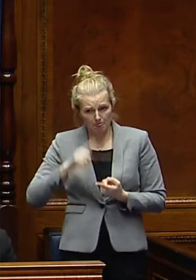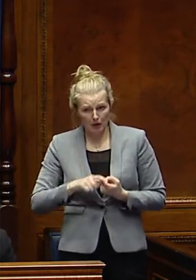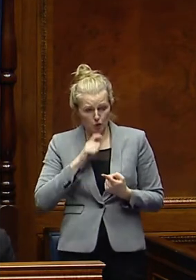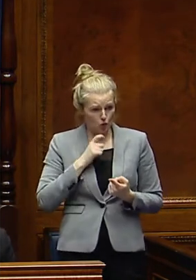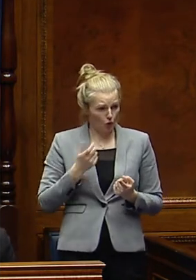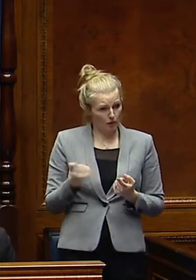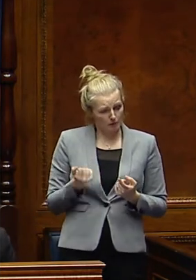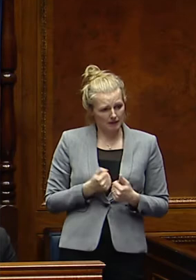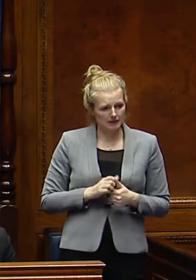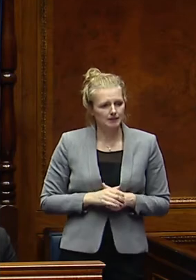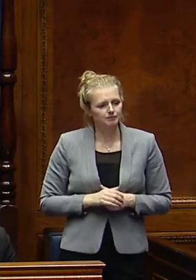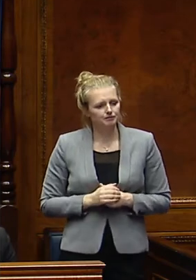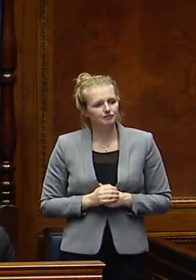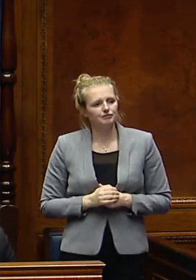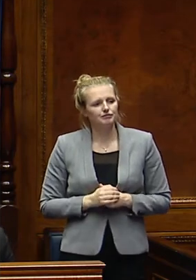benefits?